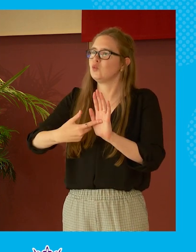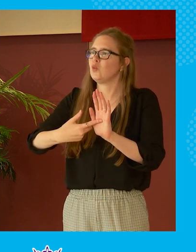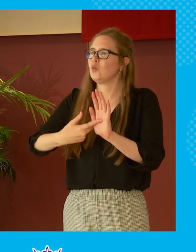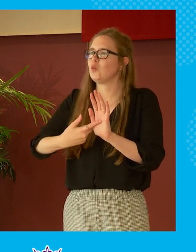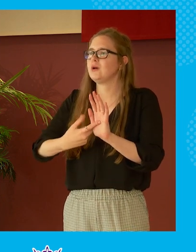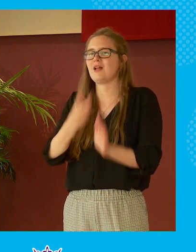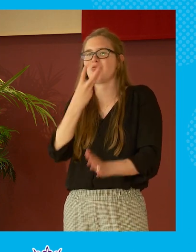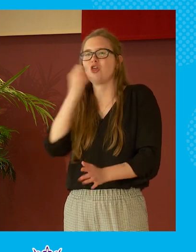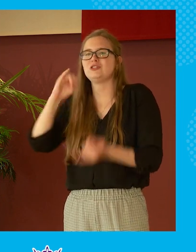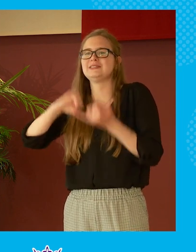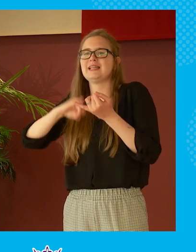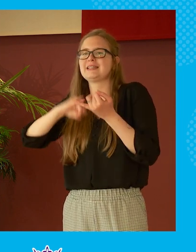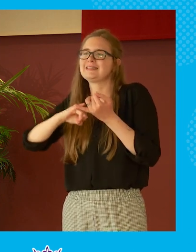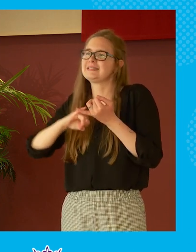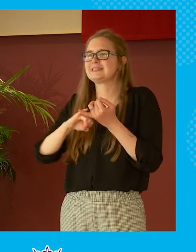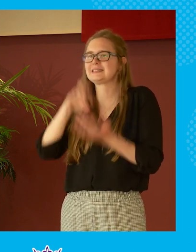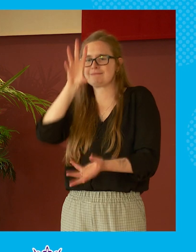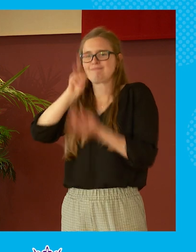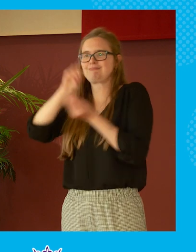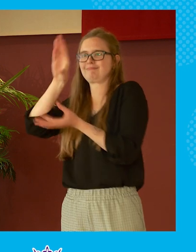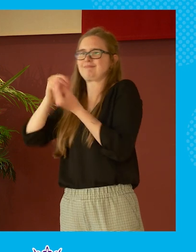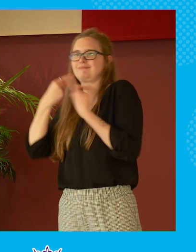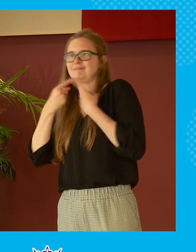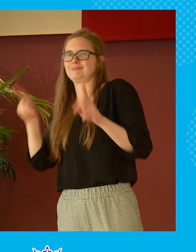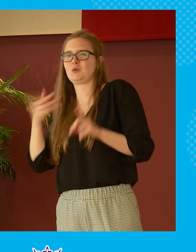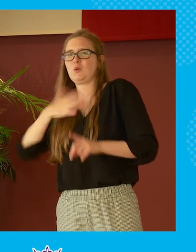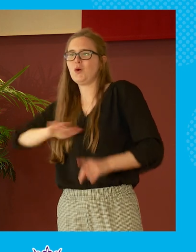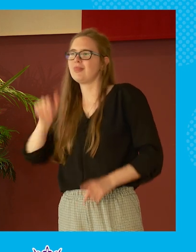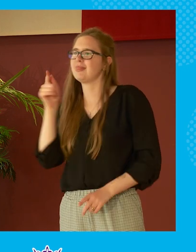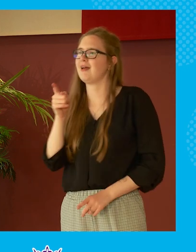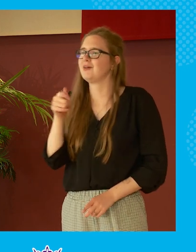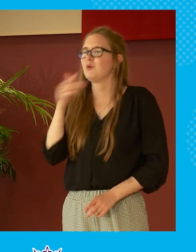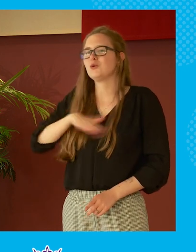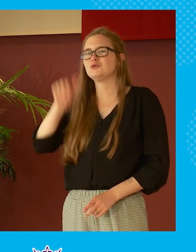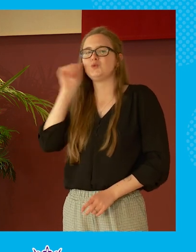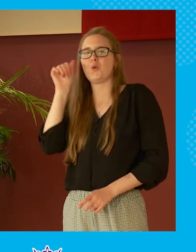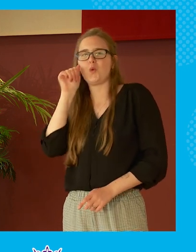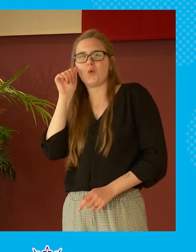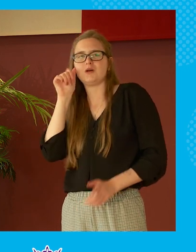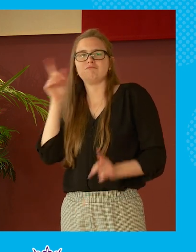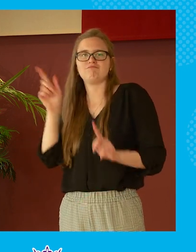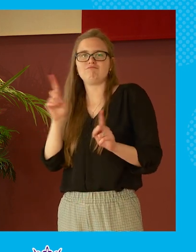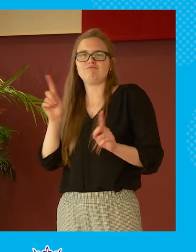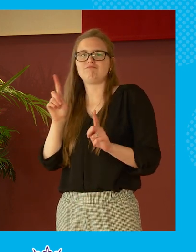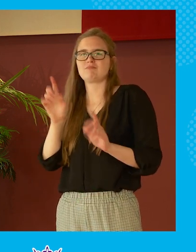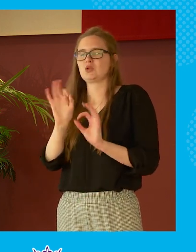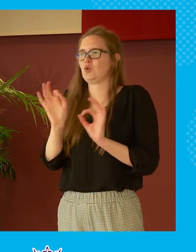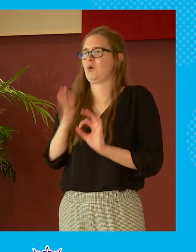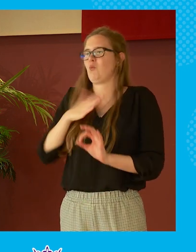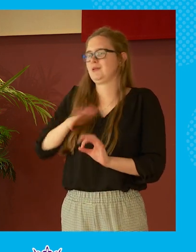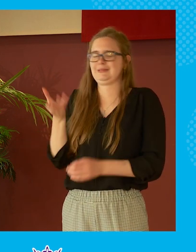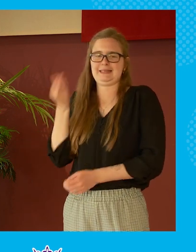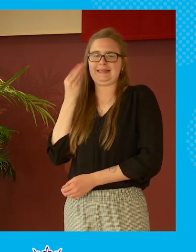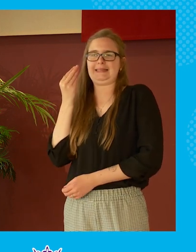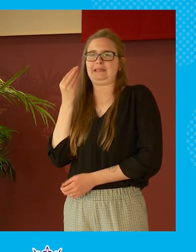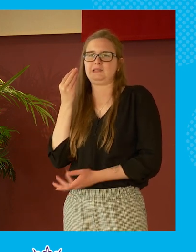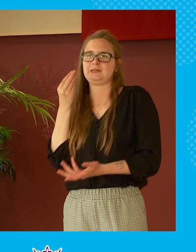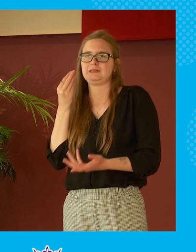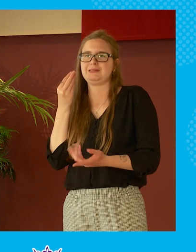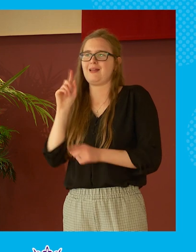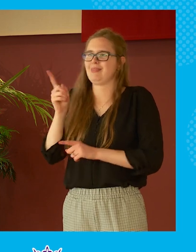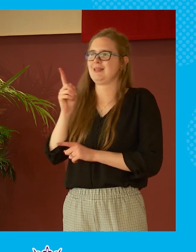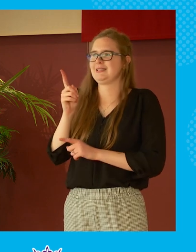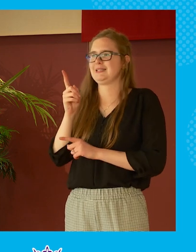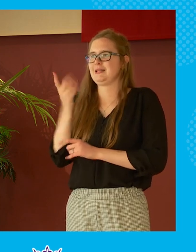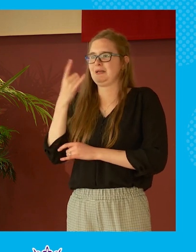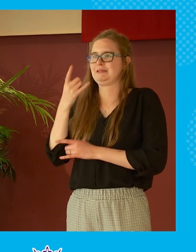in the 30 second sound right and we all want to know that there is a you know nobody really wants to hear that actually this